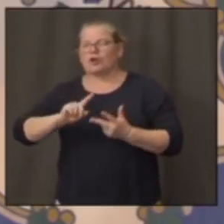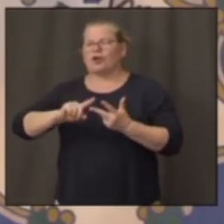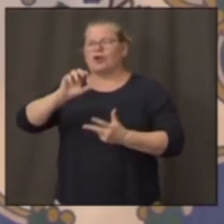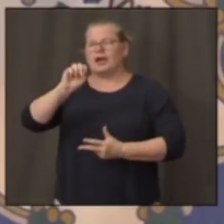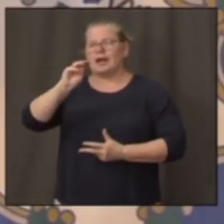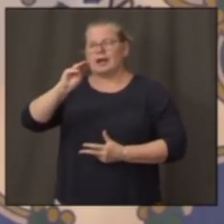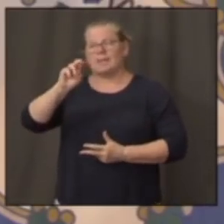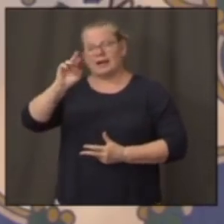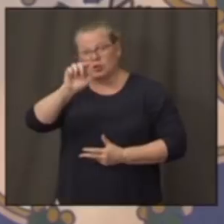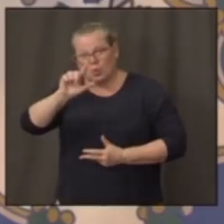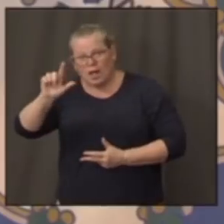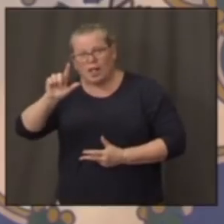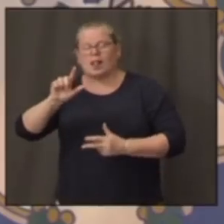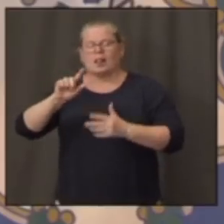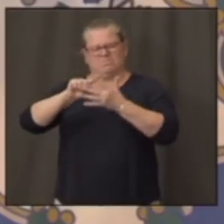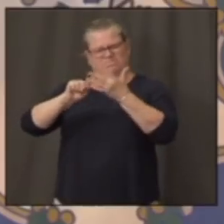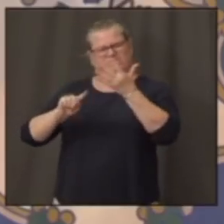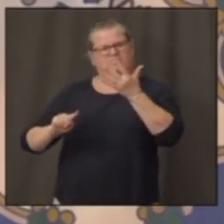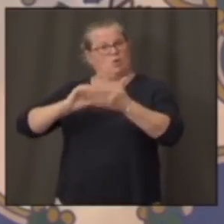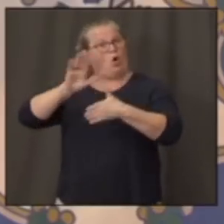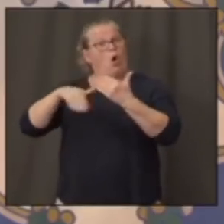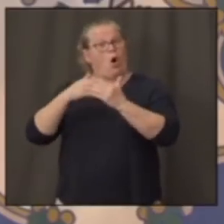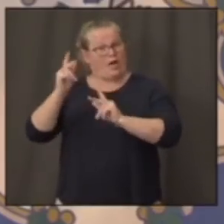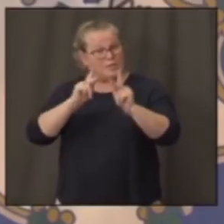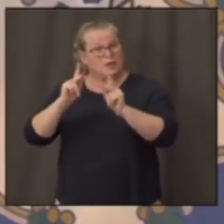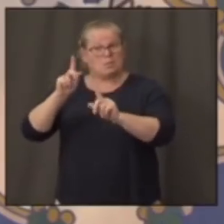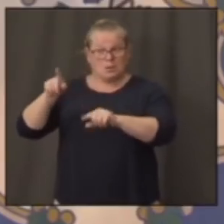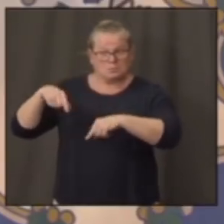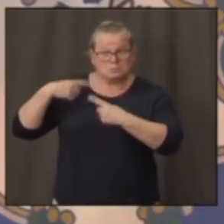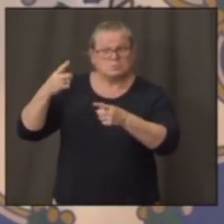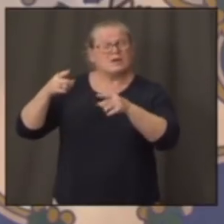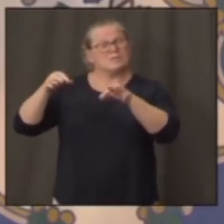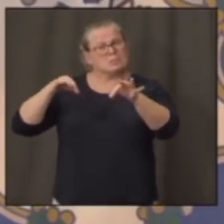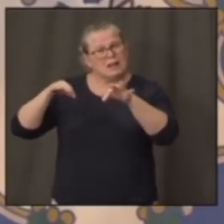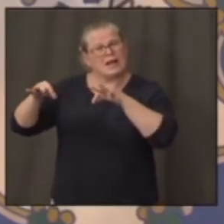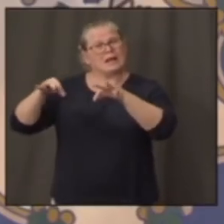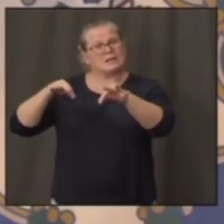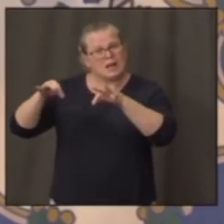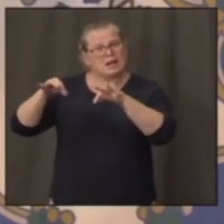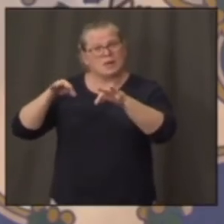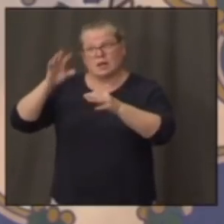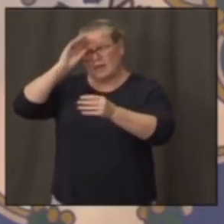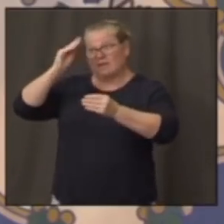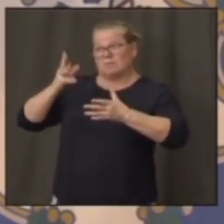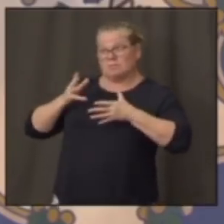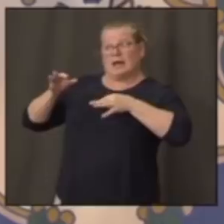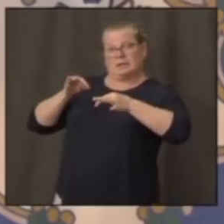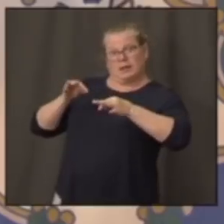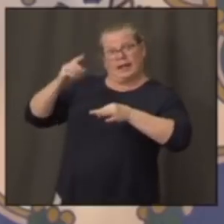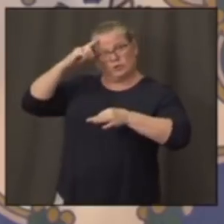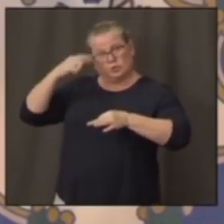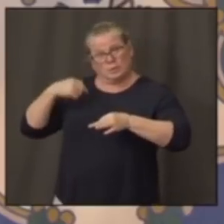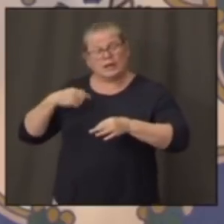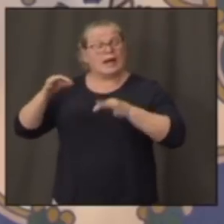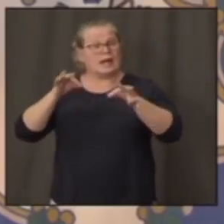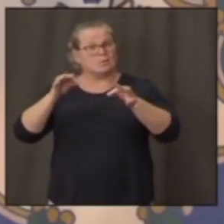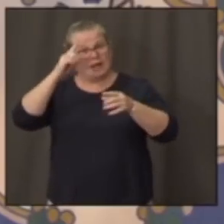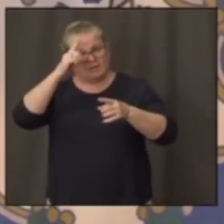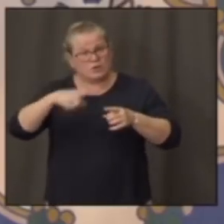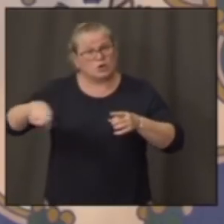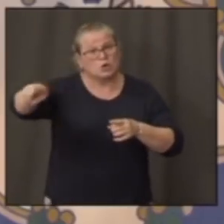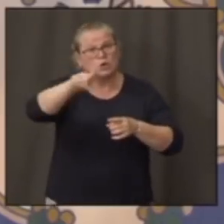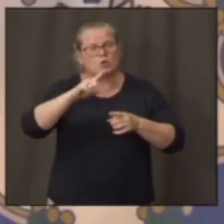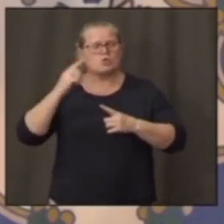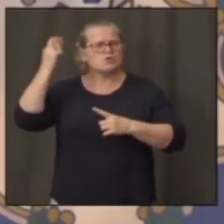the folks who are meant there to, A, explain to me and explain to you what we're doing and why we're